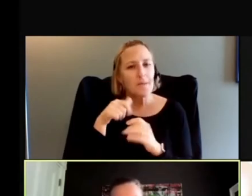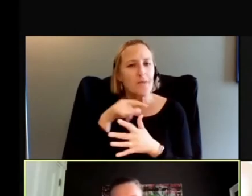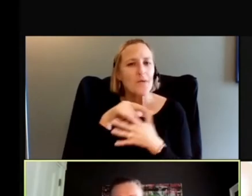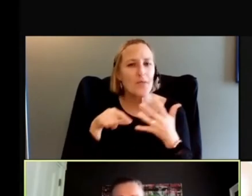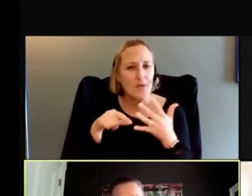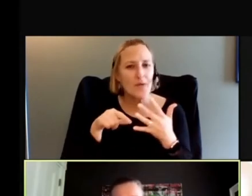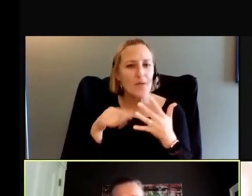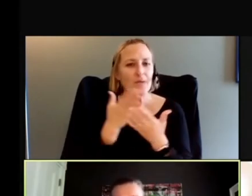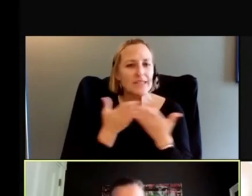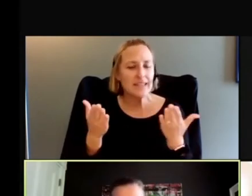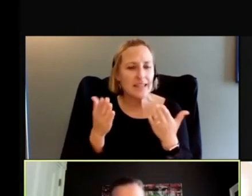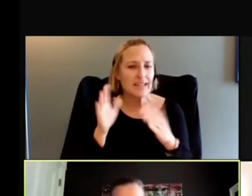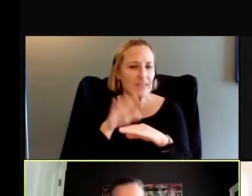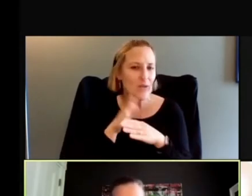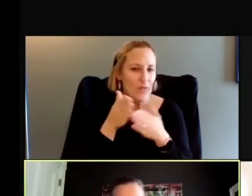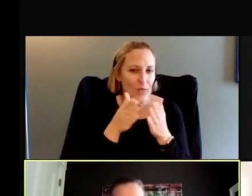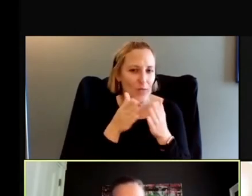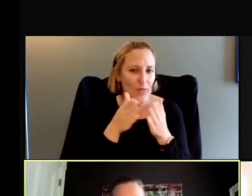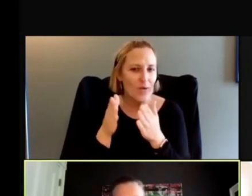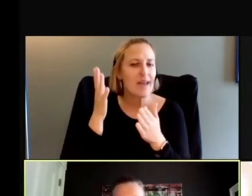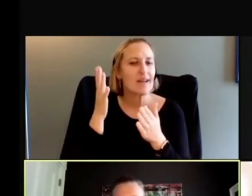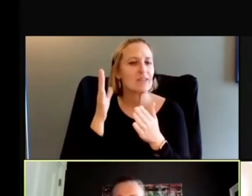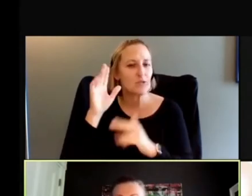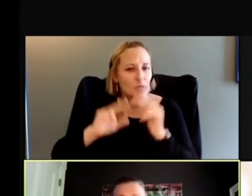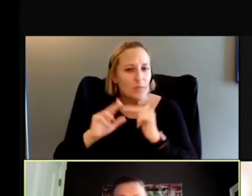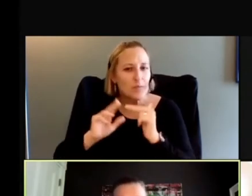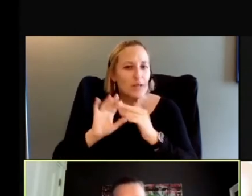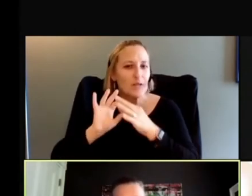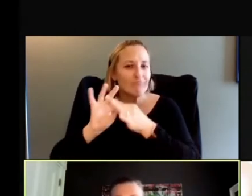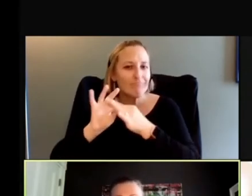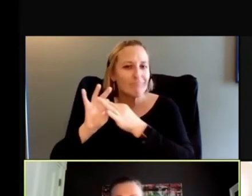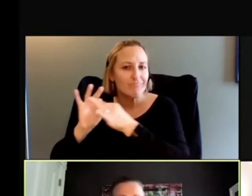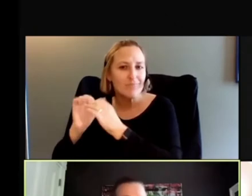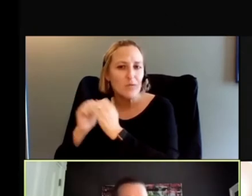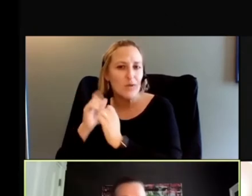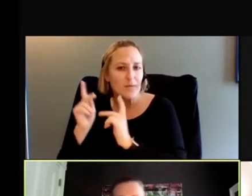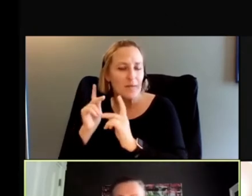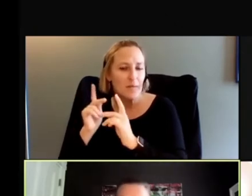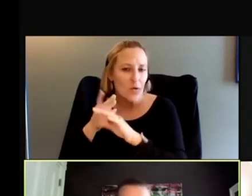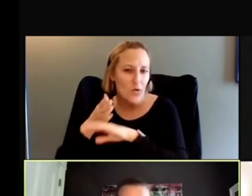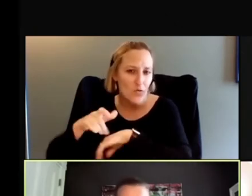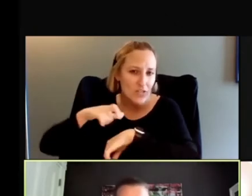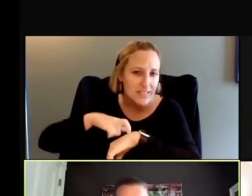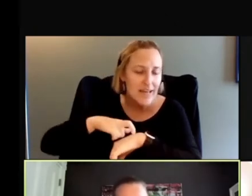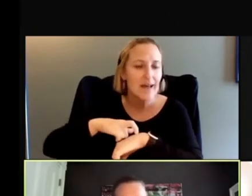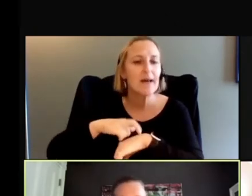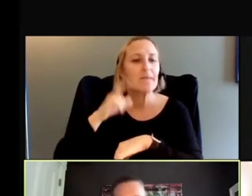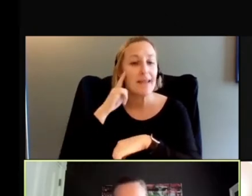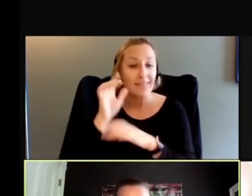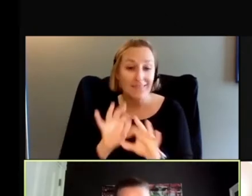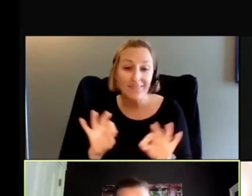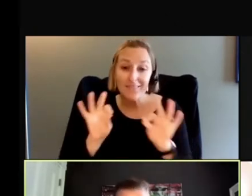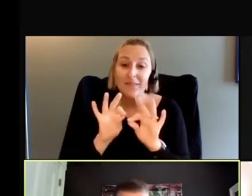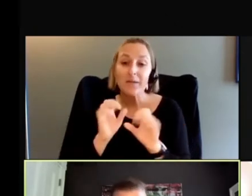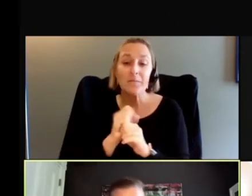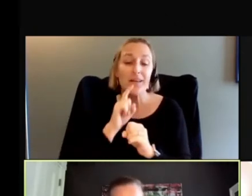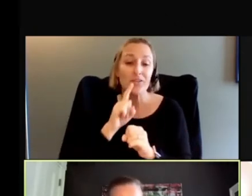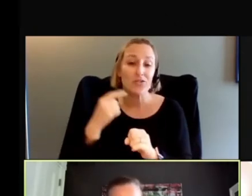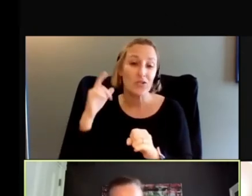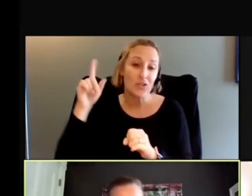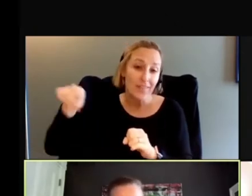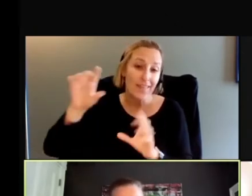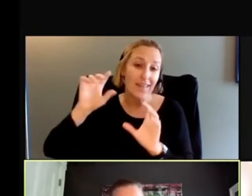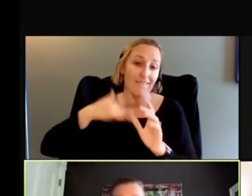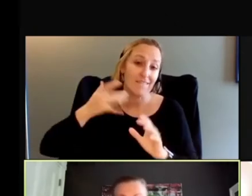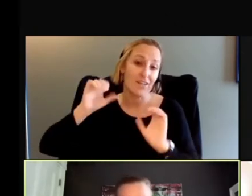to, to build those relationships over time, I think goes a long way. And again, that trustworthiness that, that Michael was talking about